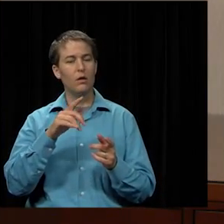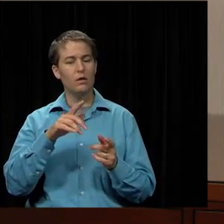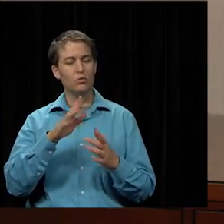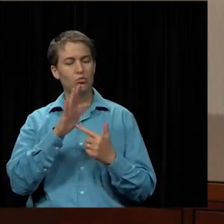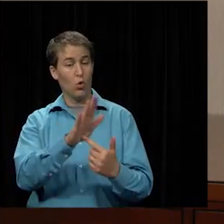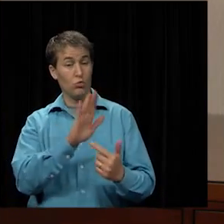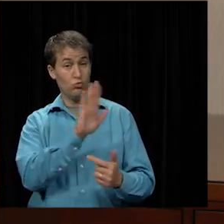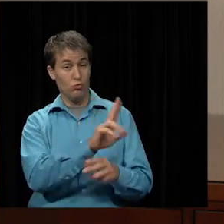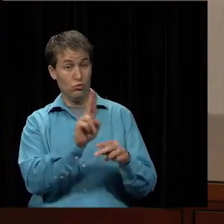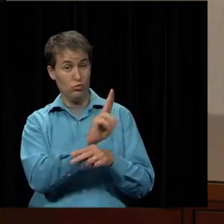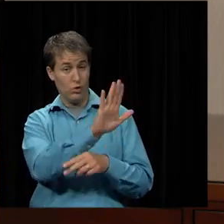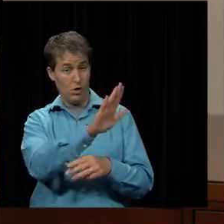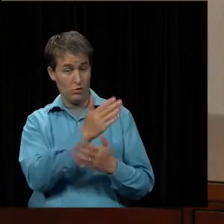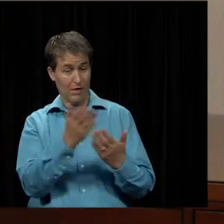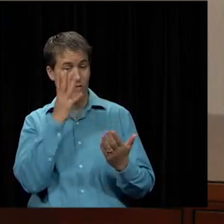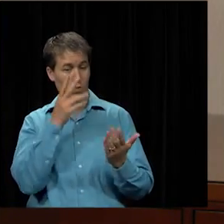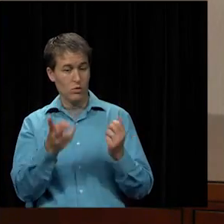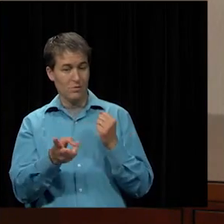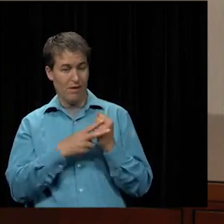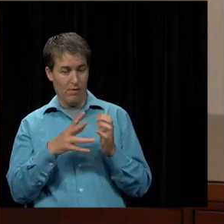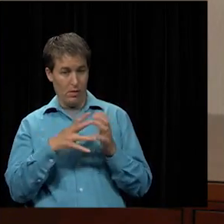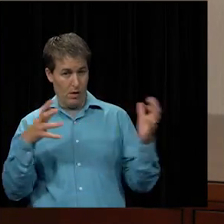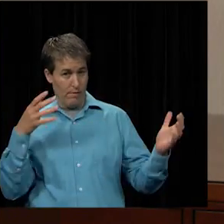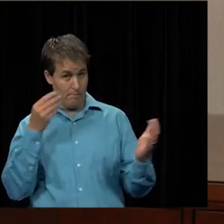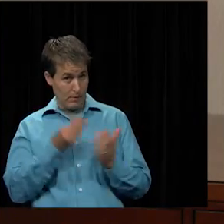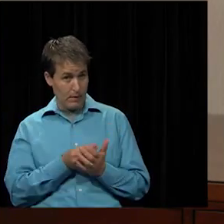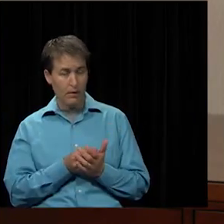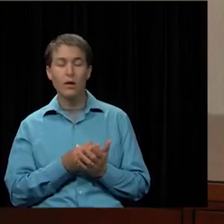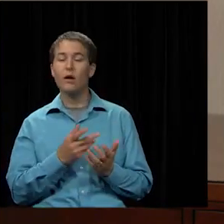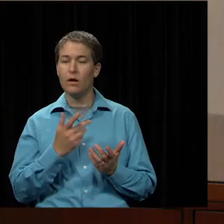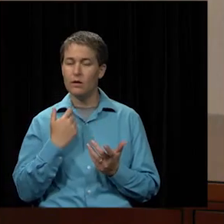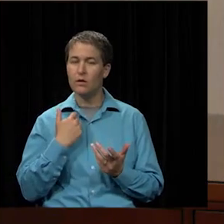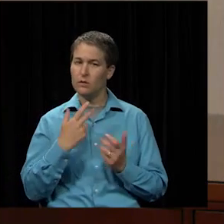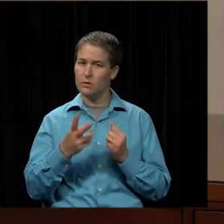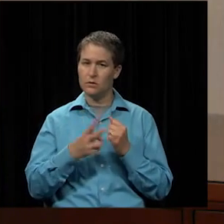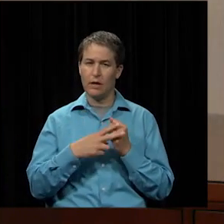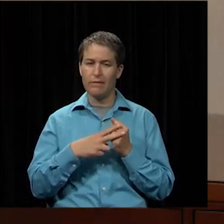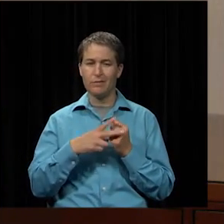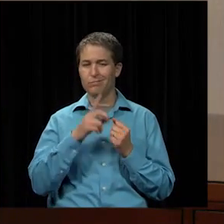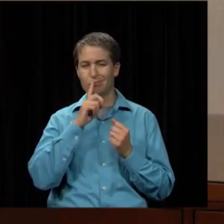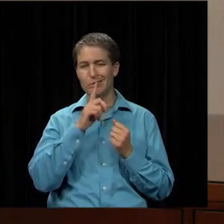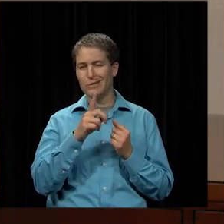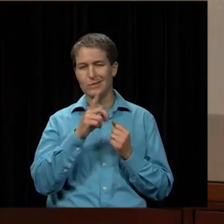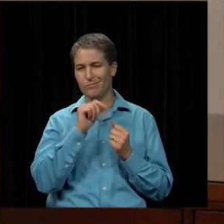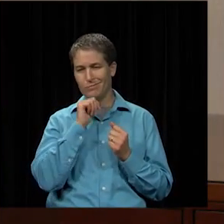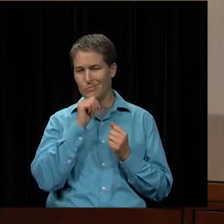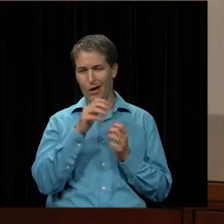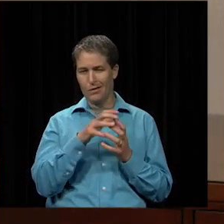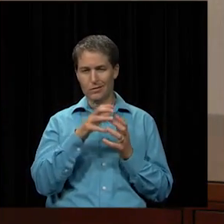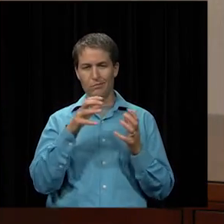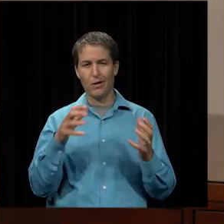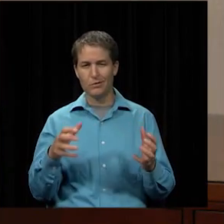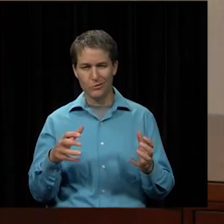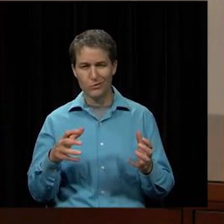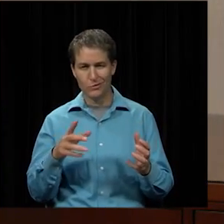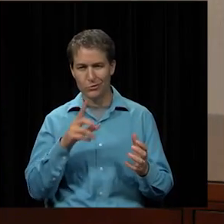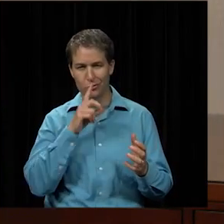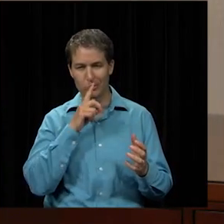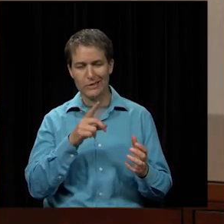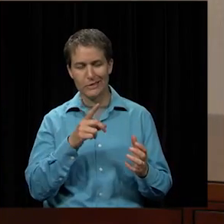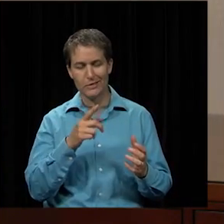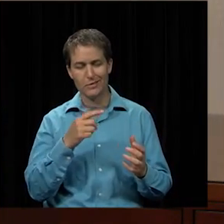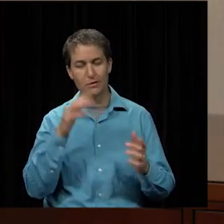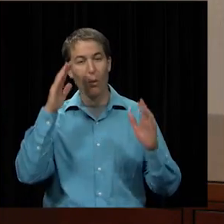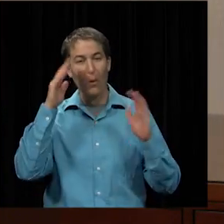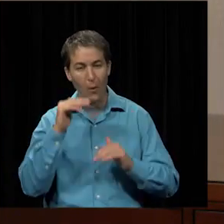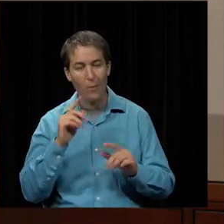using their product would save us a great deal of money as it turns out the saving isn't anywhere nearly as close as you know as much as we